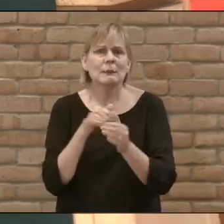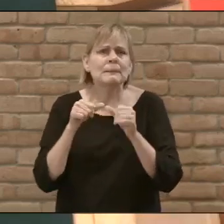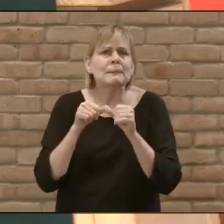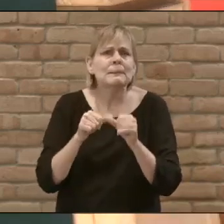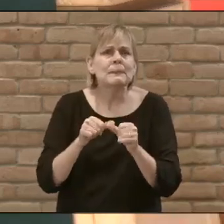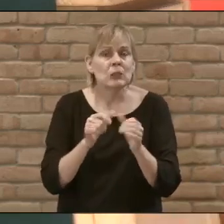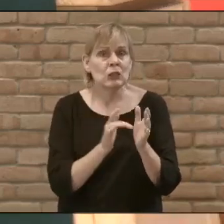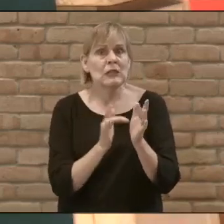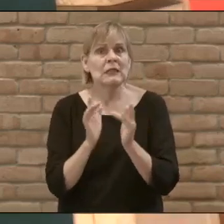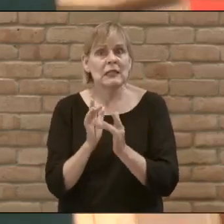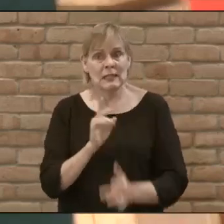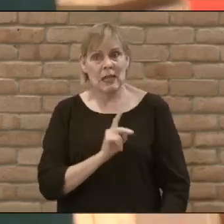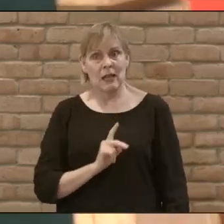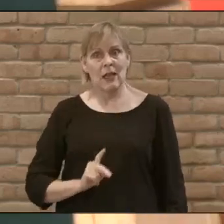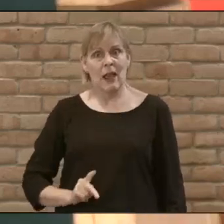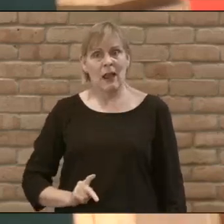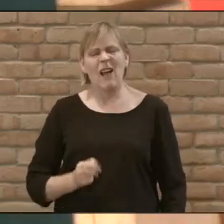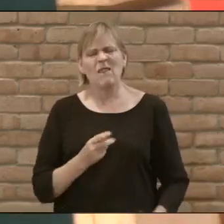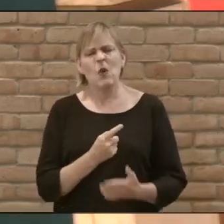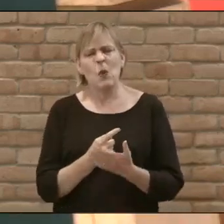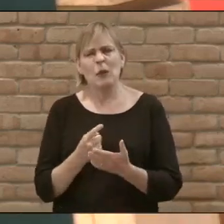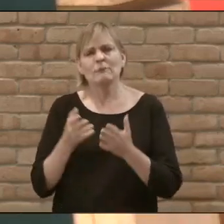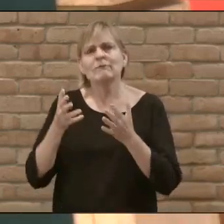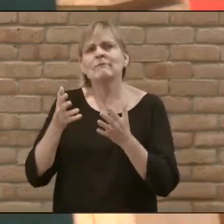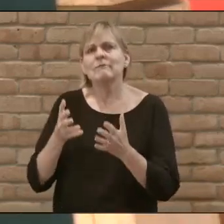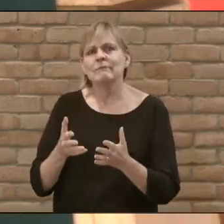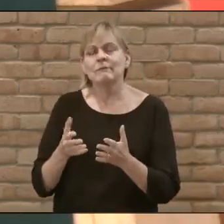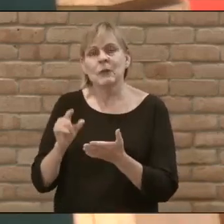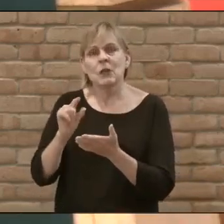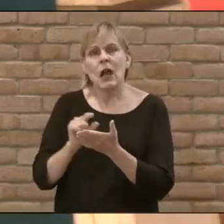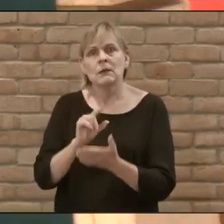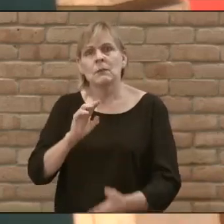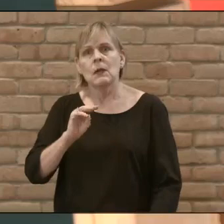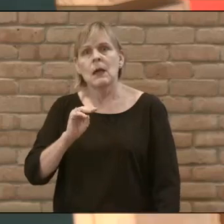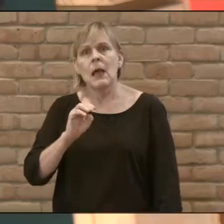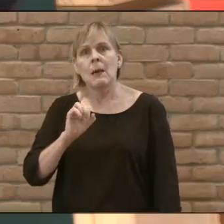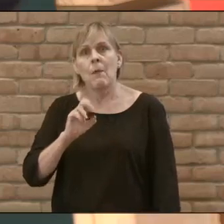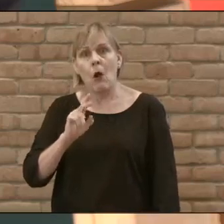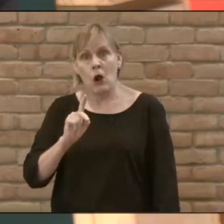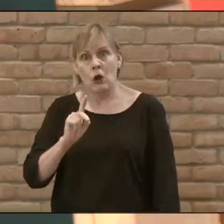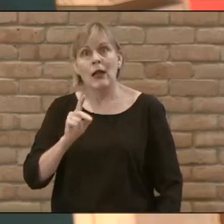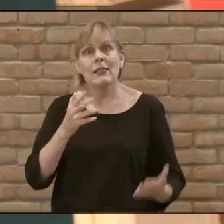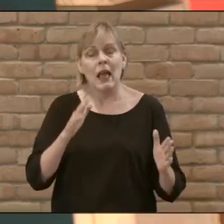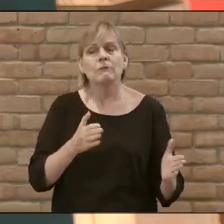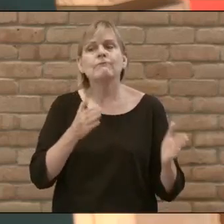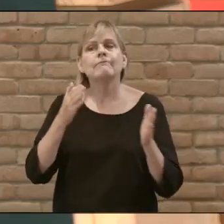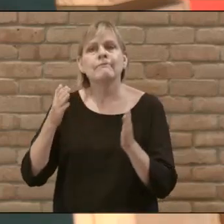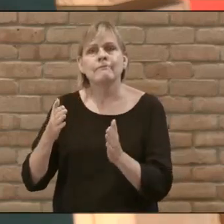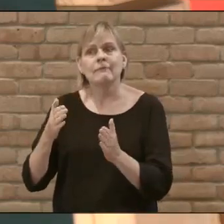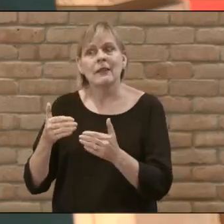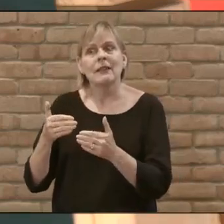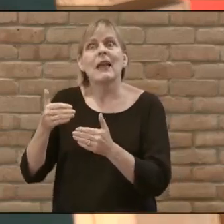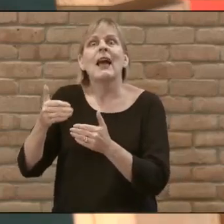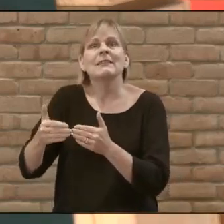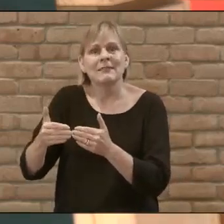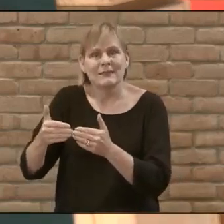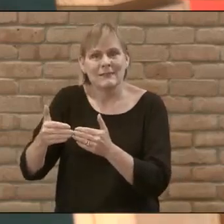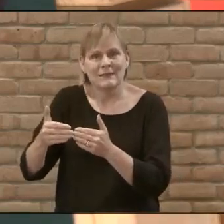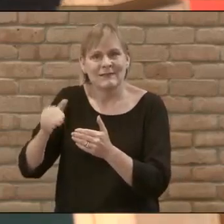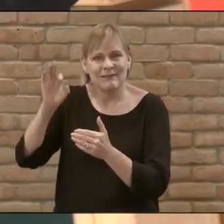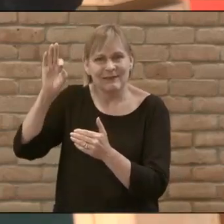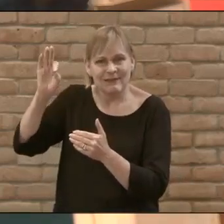series Jesus the King Got a few weeks left In the Gospel of Mark Before we move into our next series